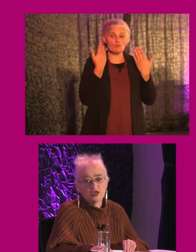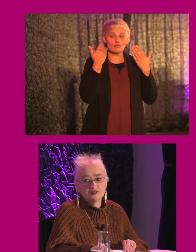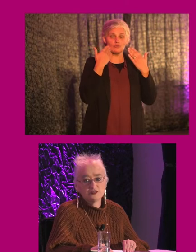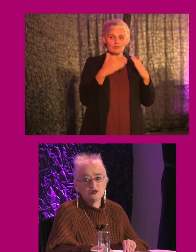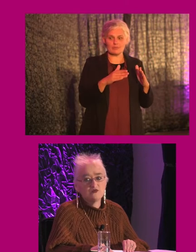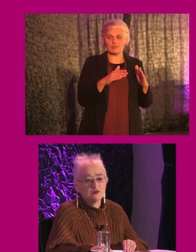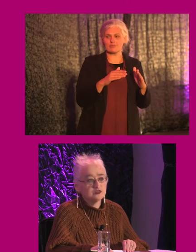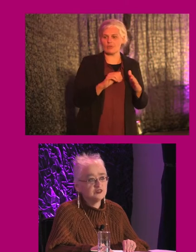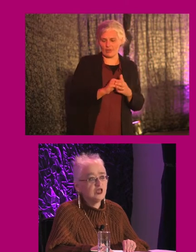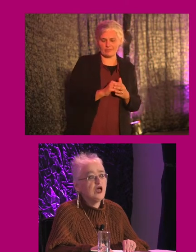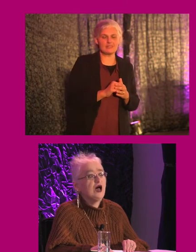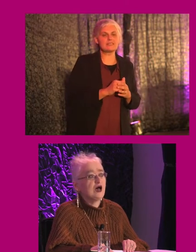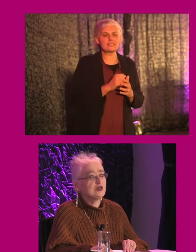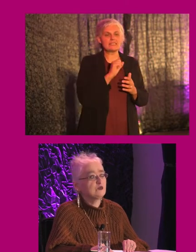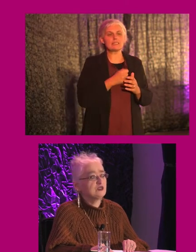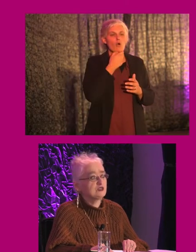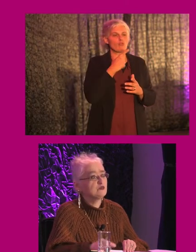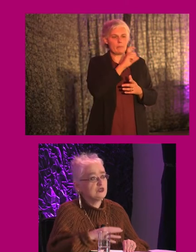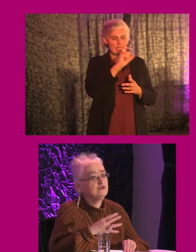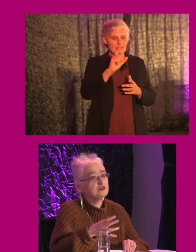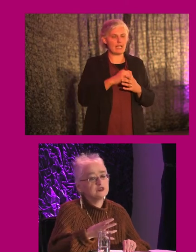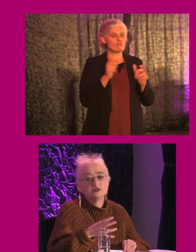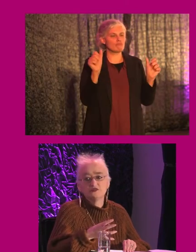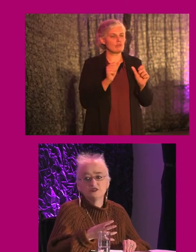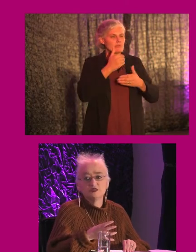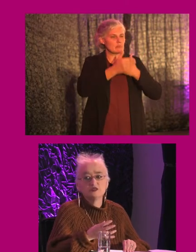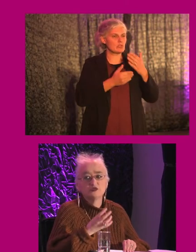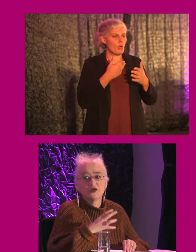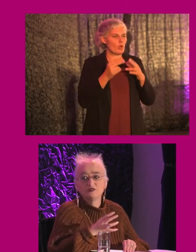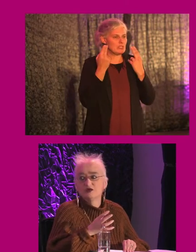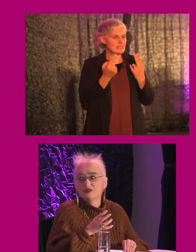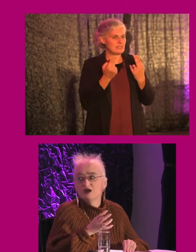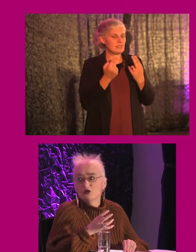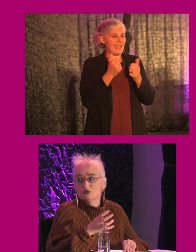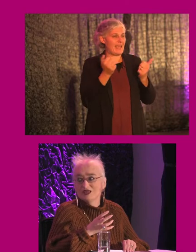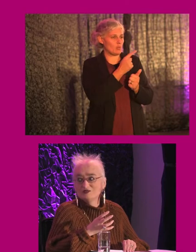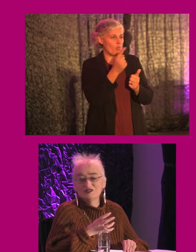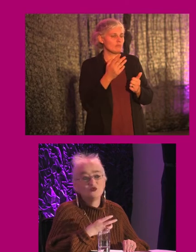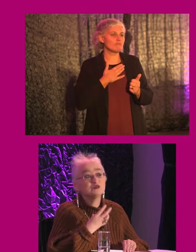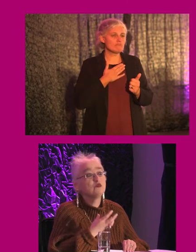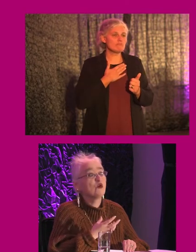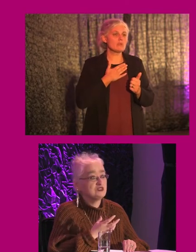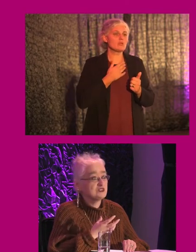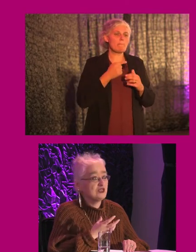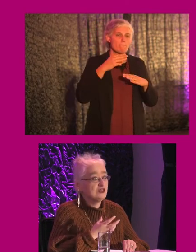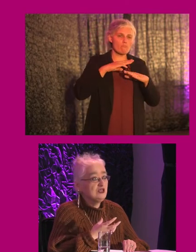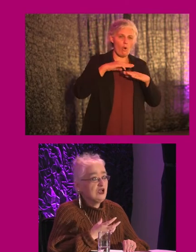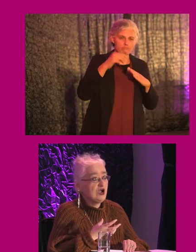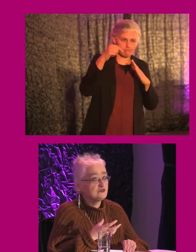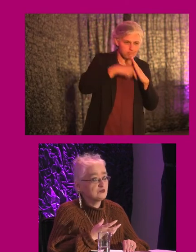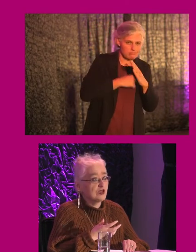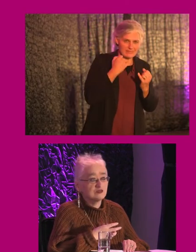few slides that do have images and I will give brief descriptions of each image, but if anybody would like me to go into more detail